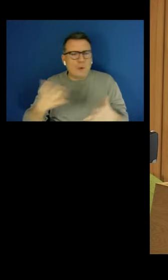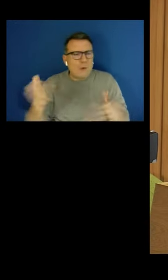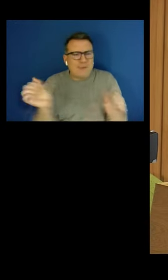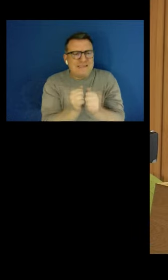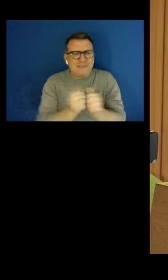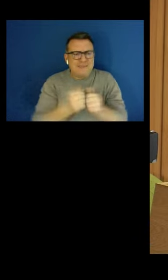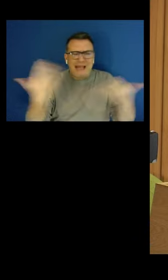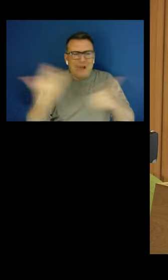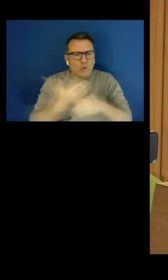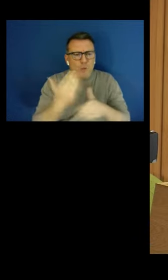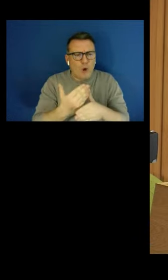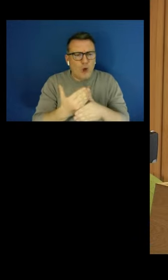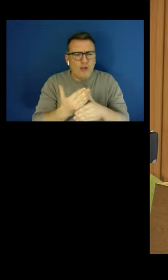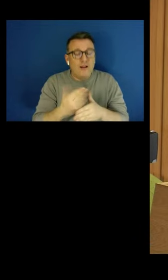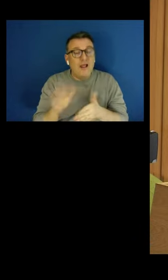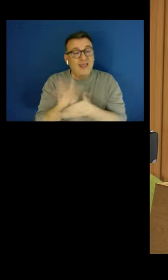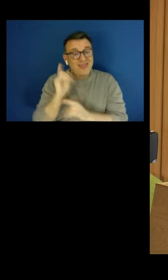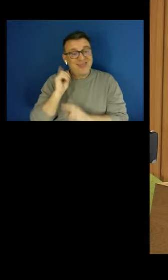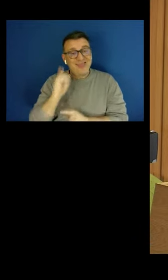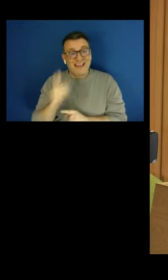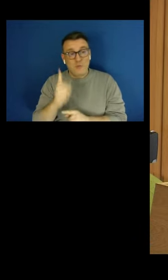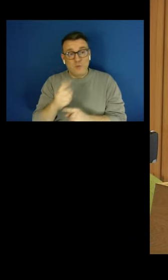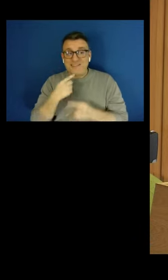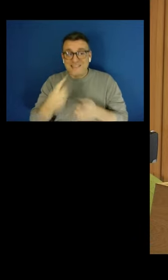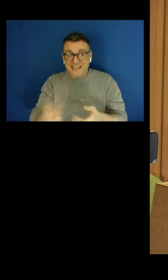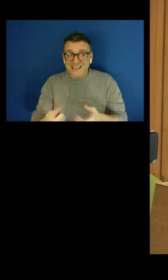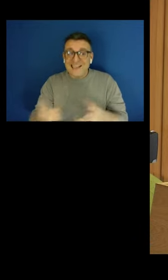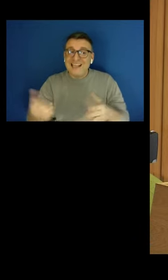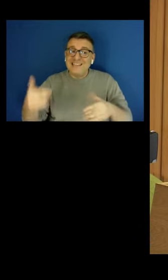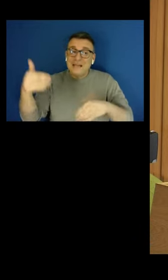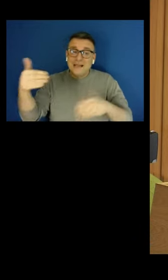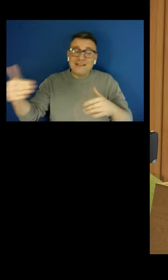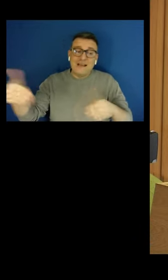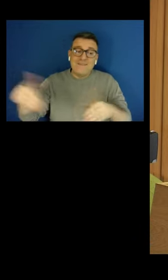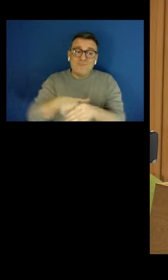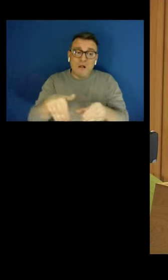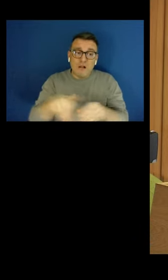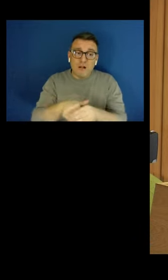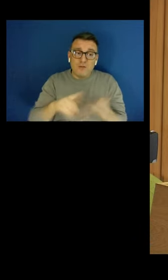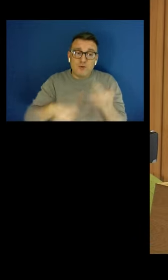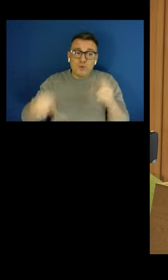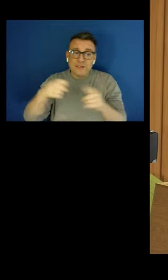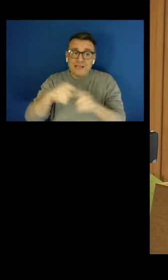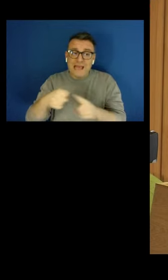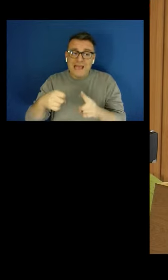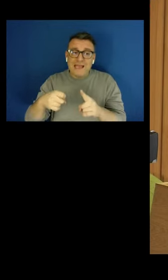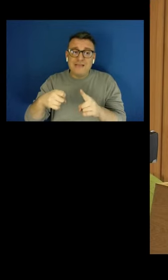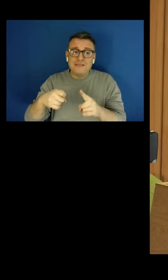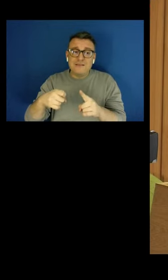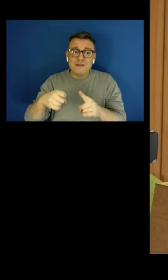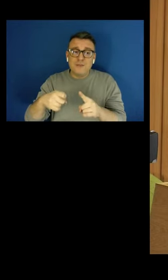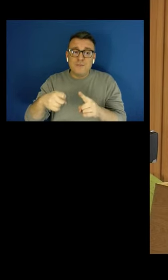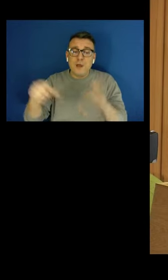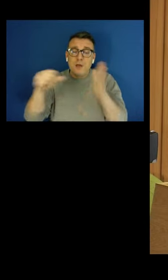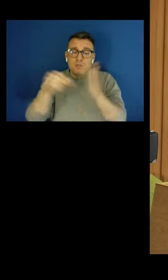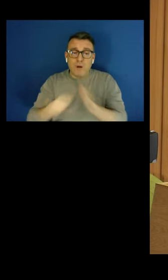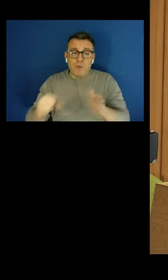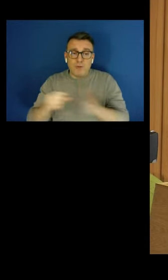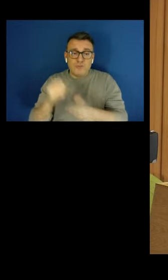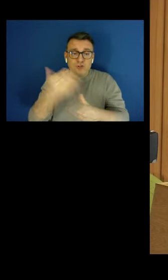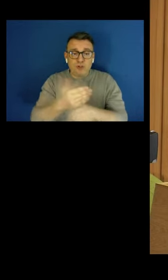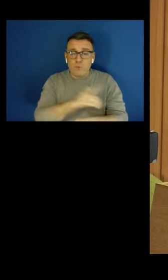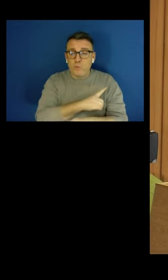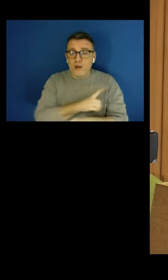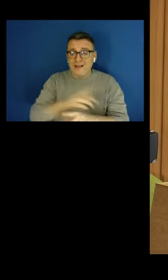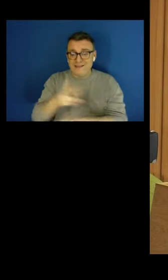productivity problem as workers are increasingly poorly matched to the jobs they go into. It's also